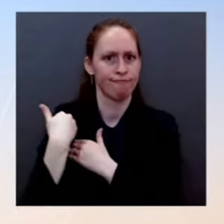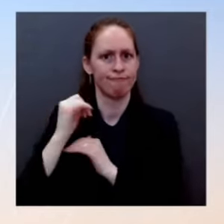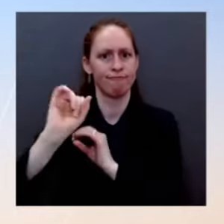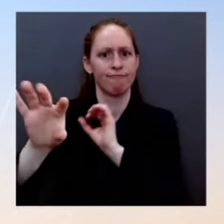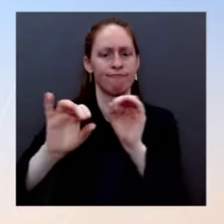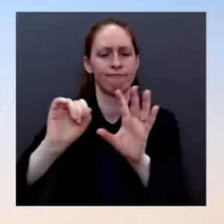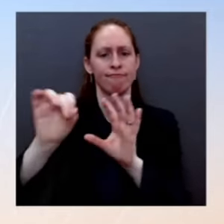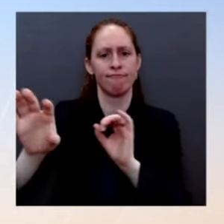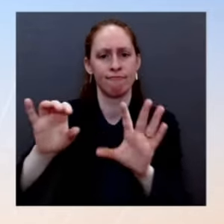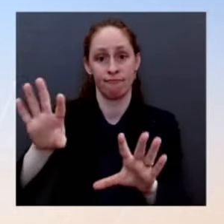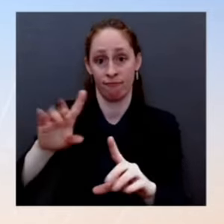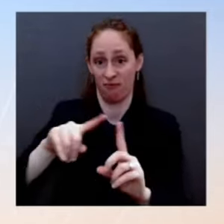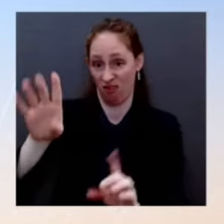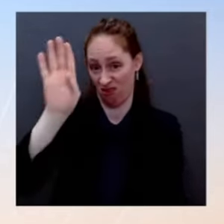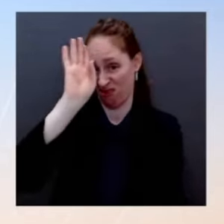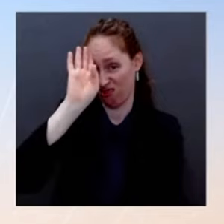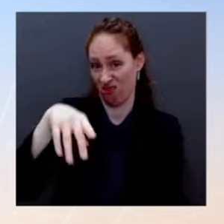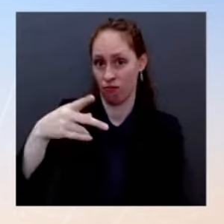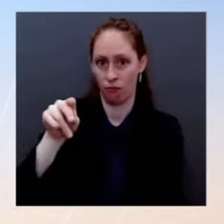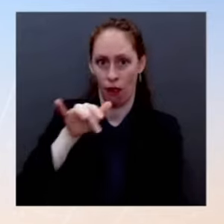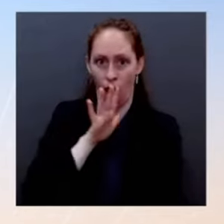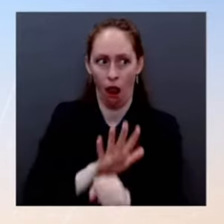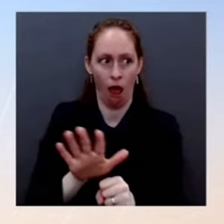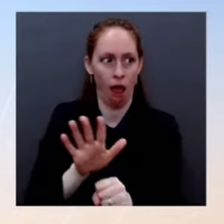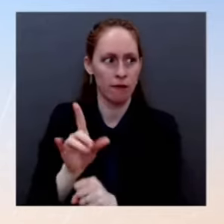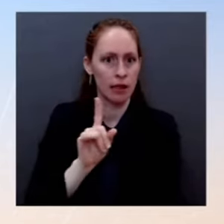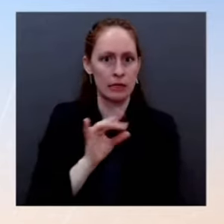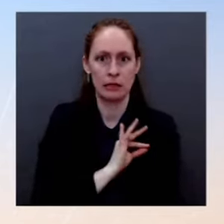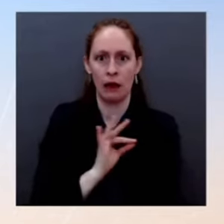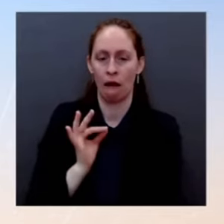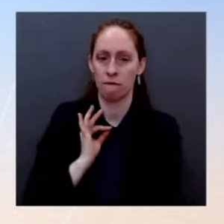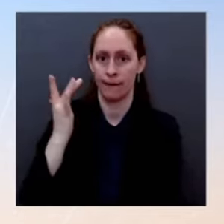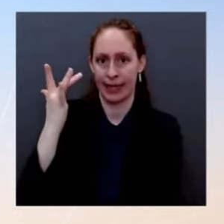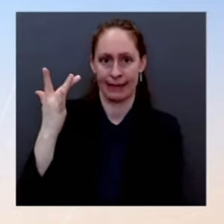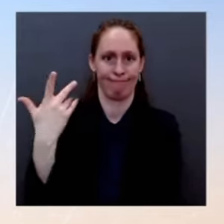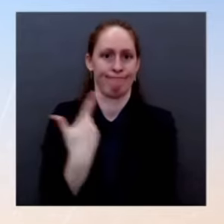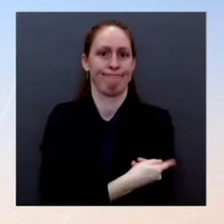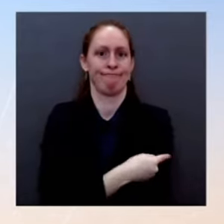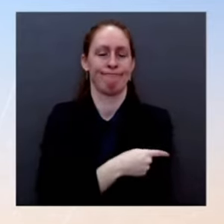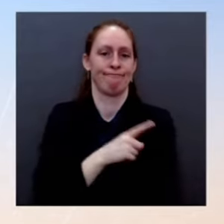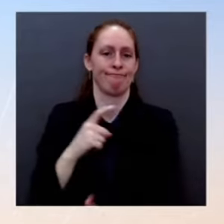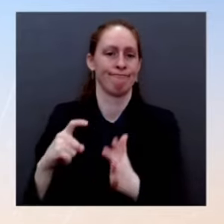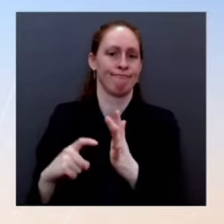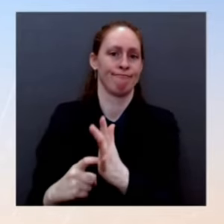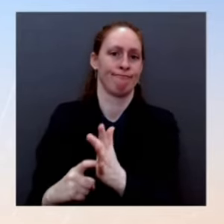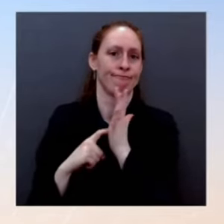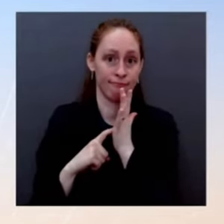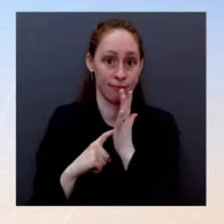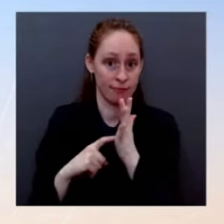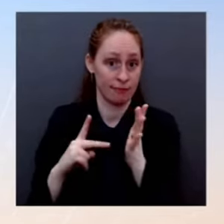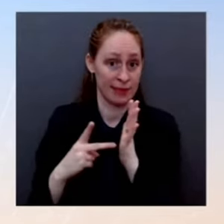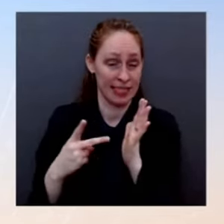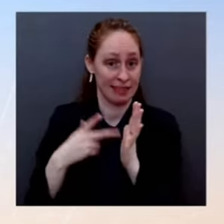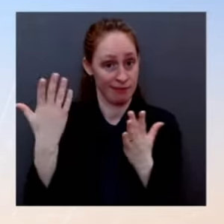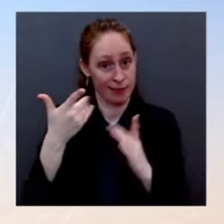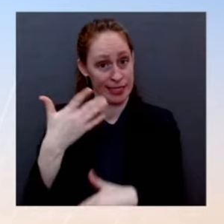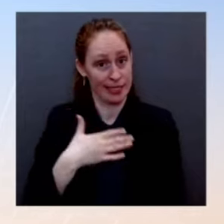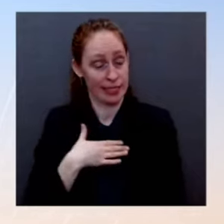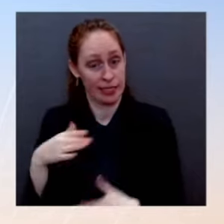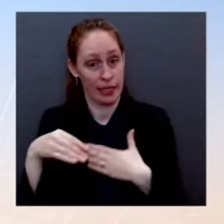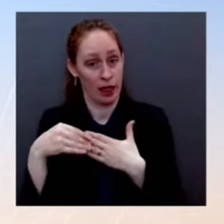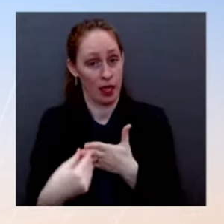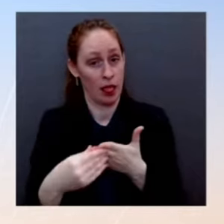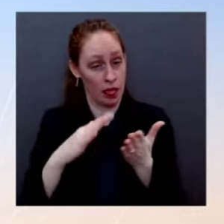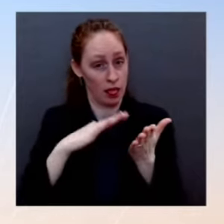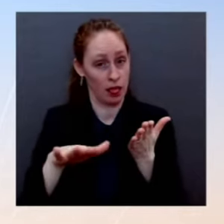back on the vaccine mandate if it meant getting people these free tests sooner? The postal service also delivered 98,